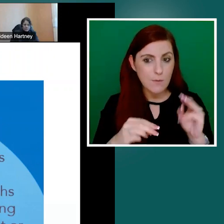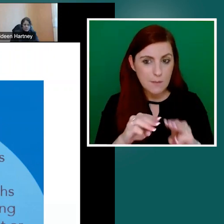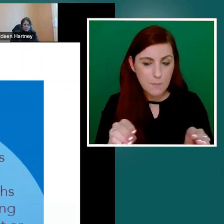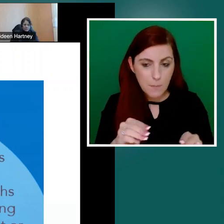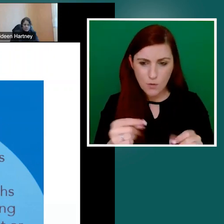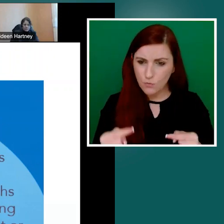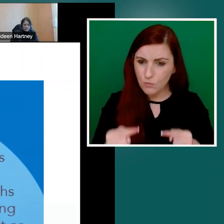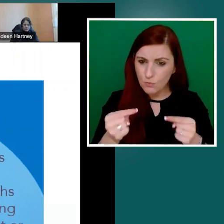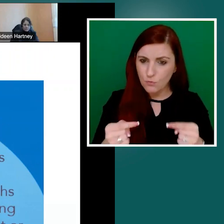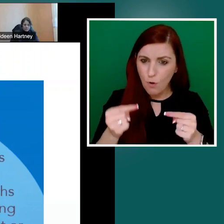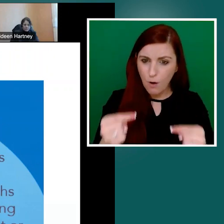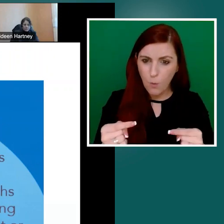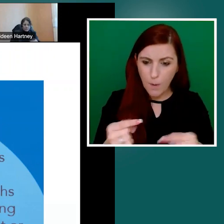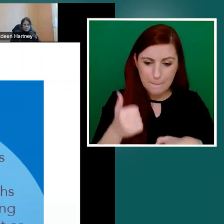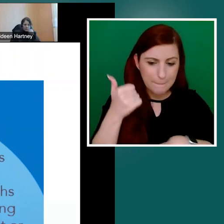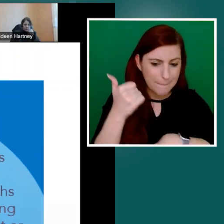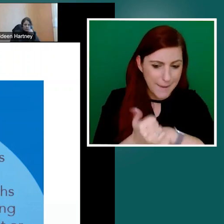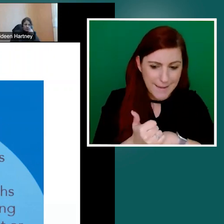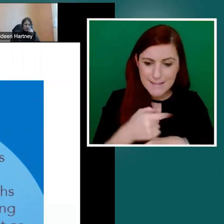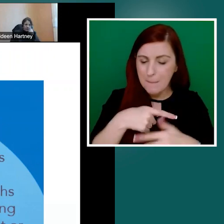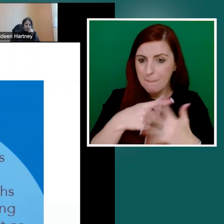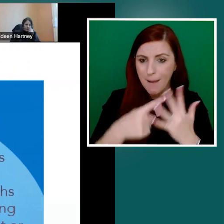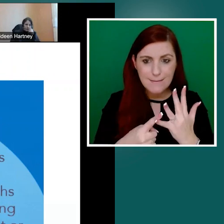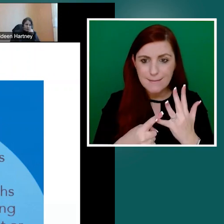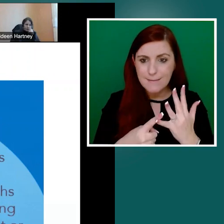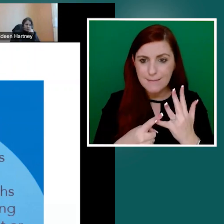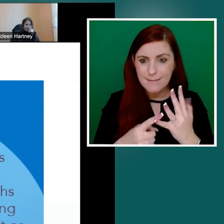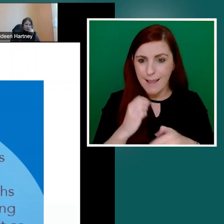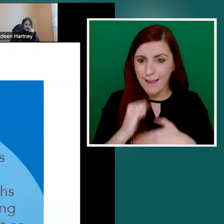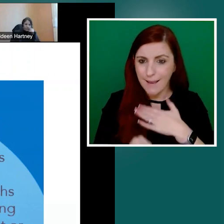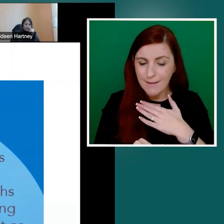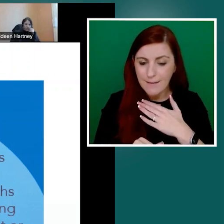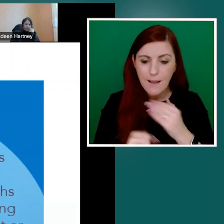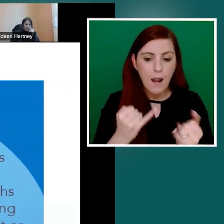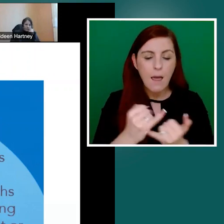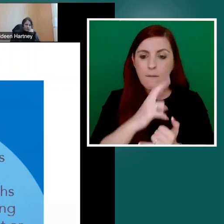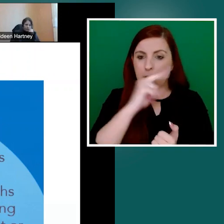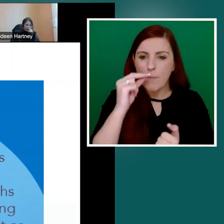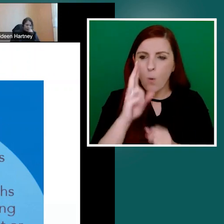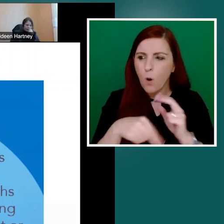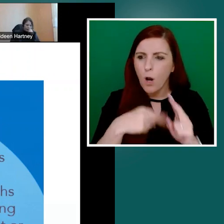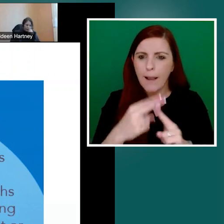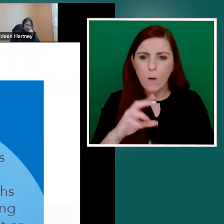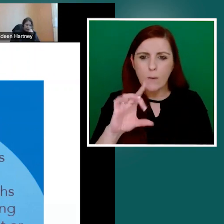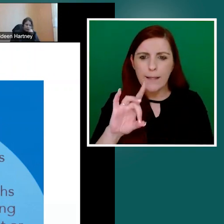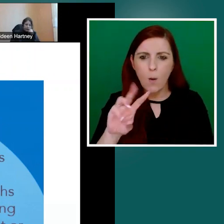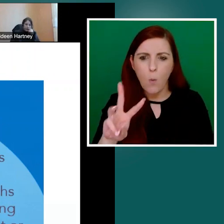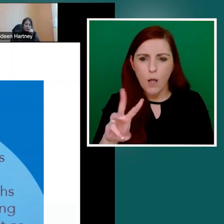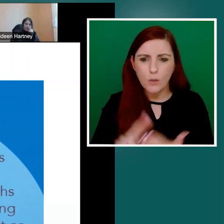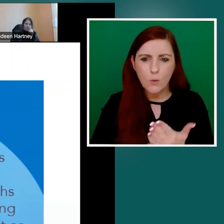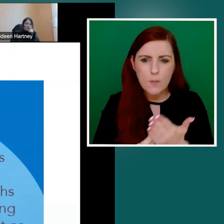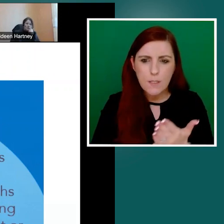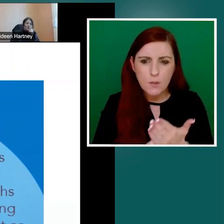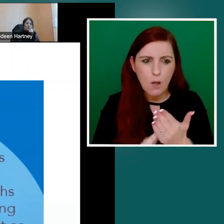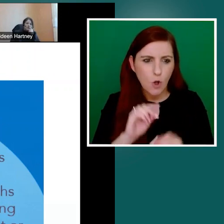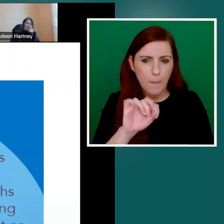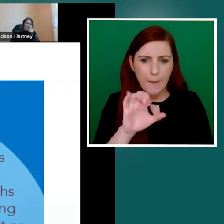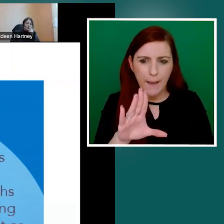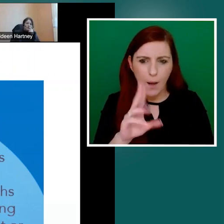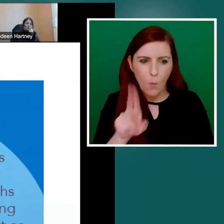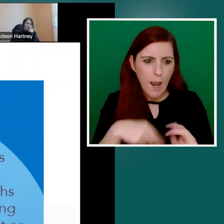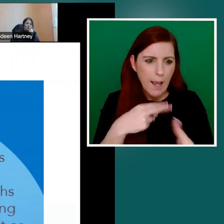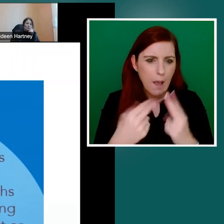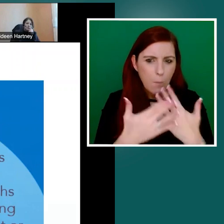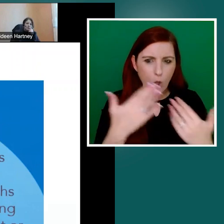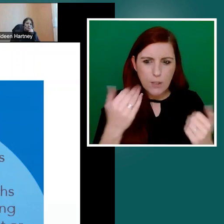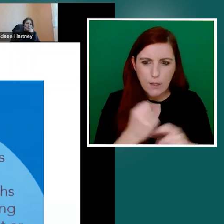usage on your bill and working out, you know, all those calculations or very basic things in terms of working out discounts or